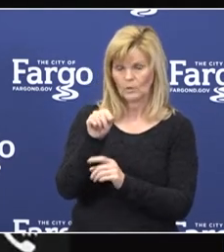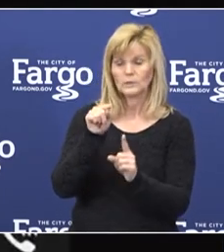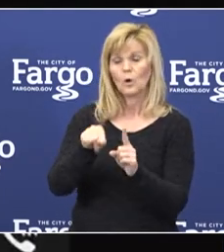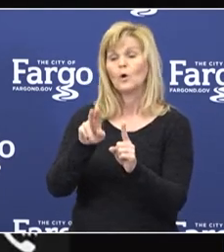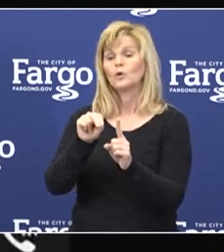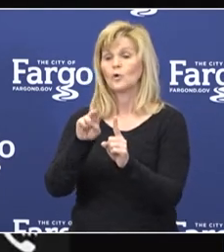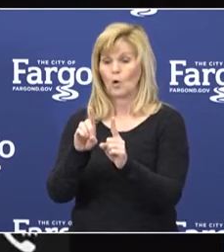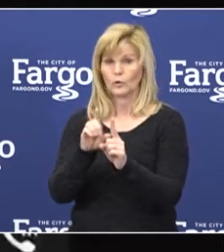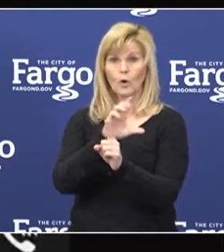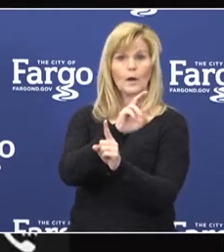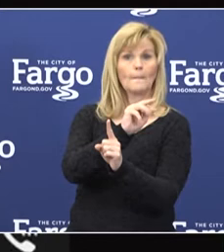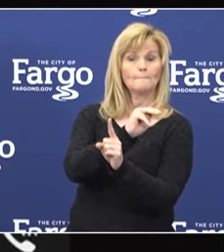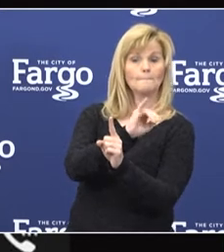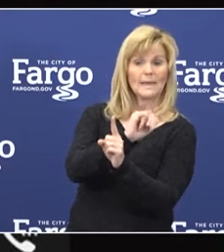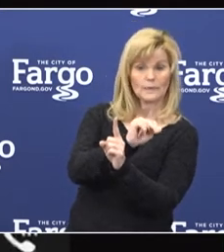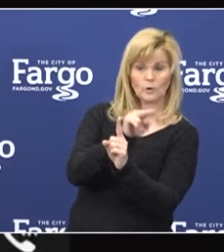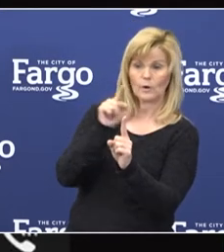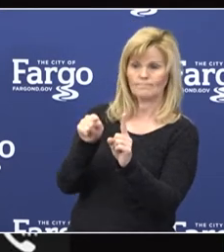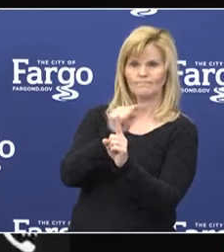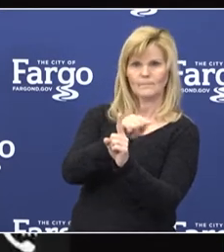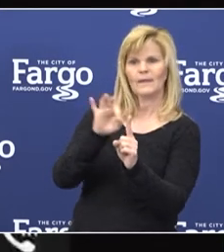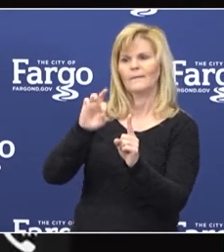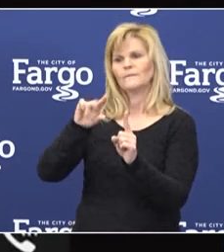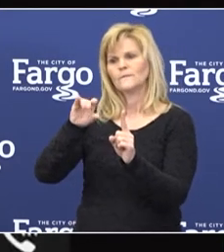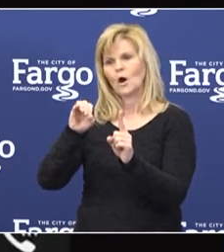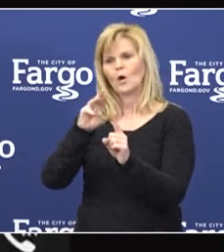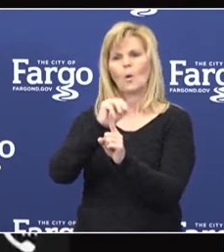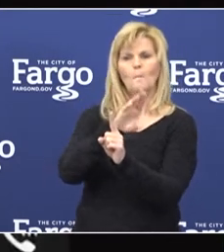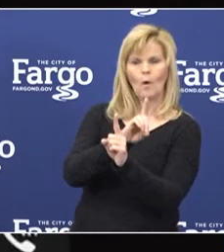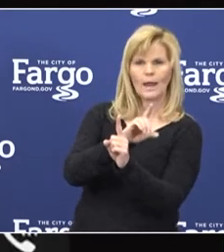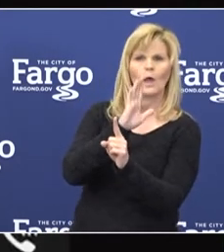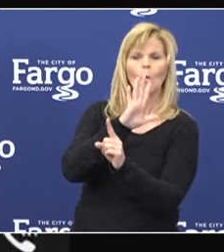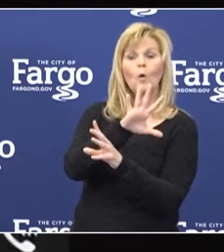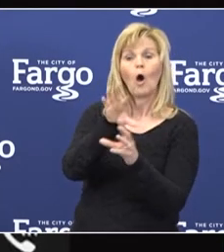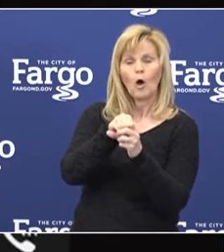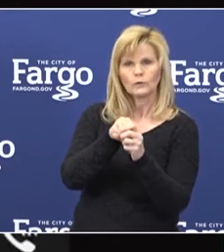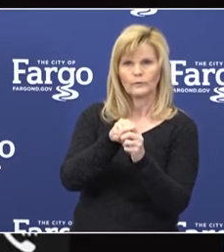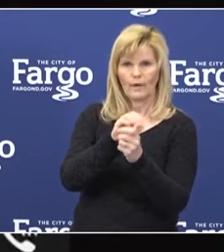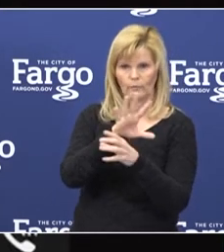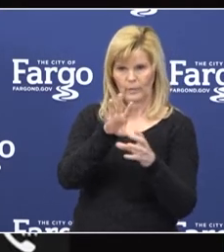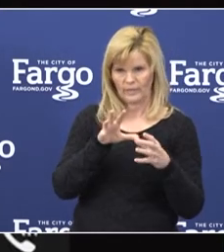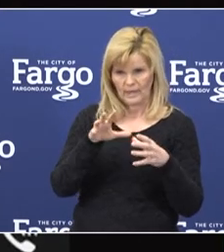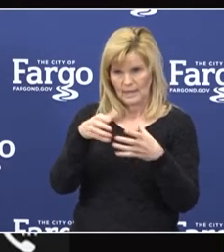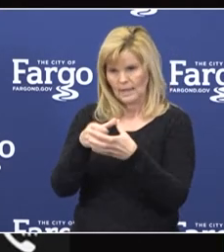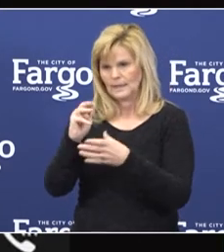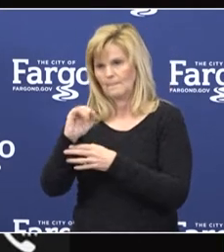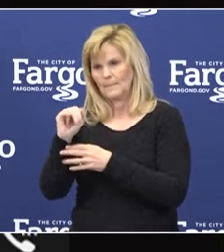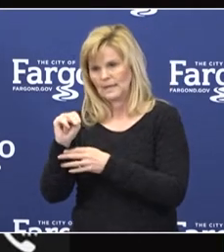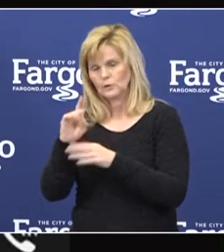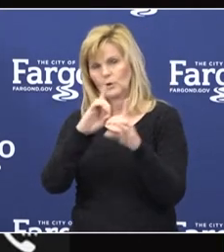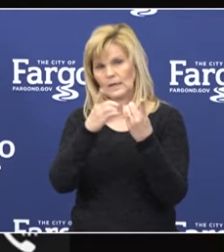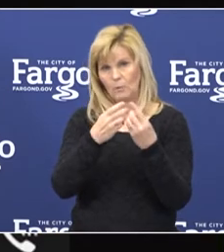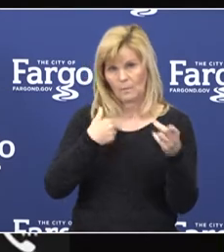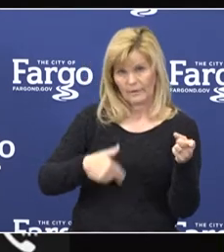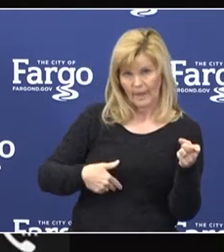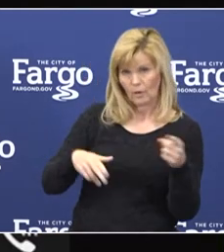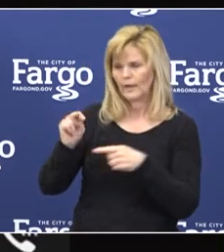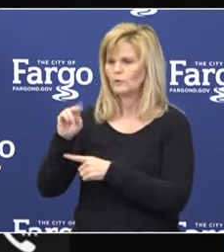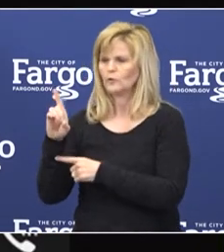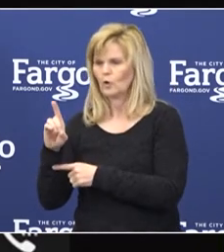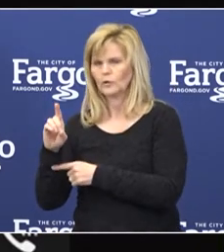Dakota and Clay County, Minnesota, will take place at the state level involving the Minnesota Department of Health and the North Dakota Department of Health.